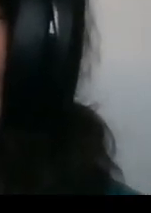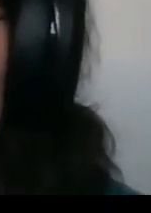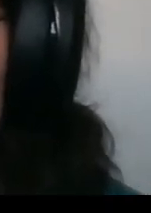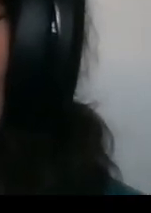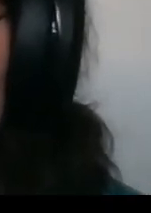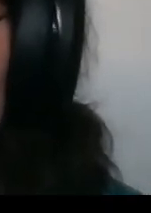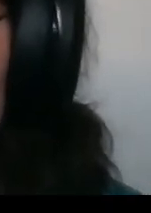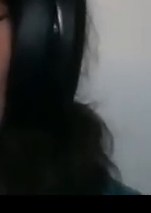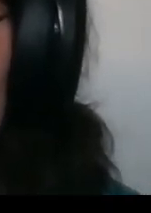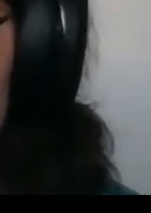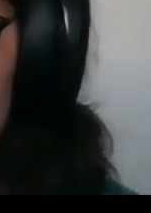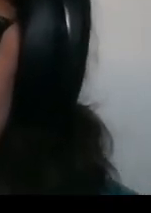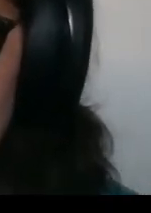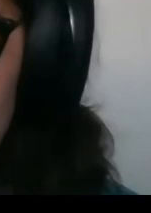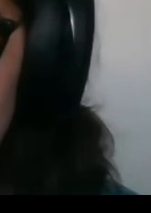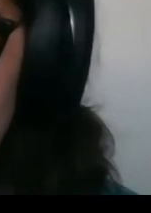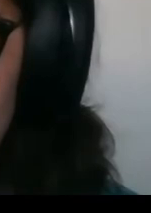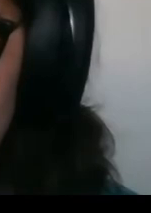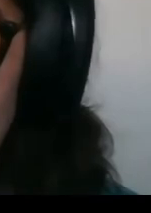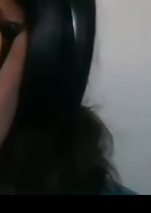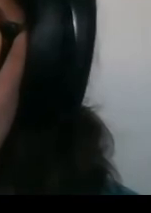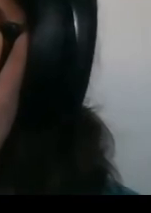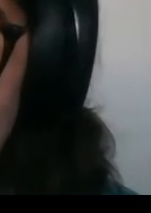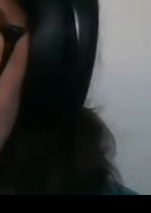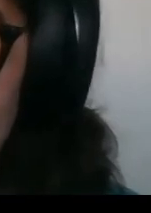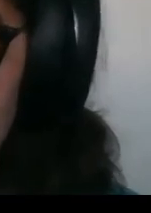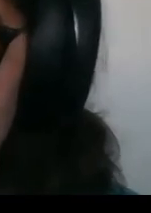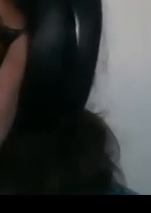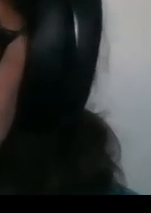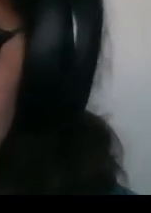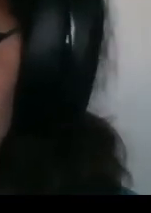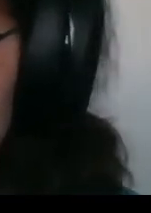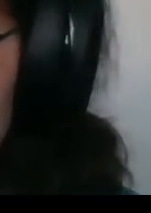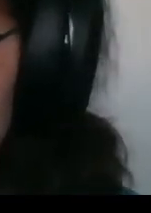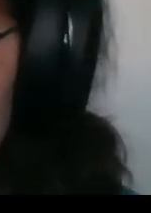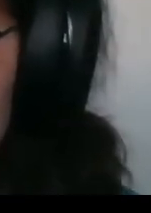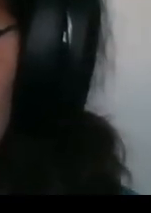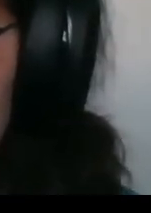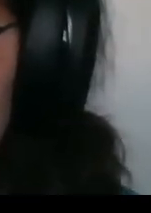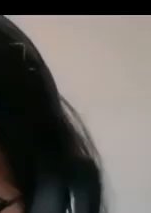ado, back for part two. Over to you, Nina. Thanks.